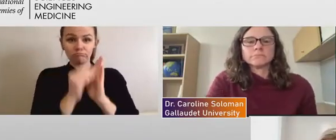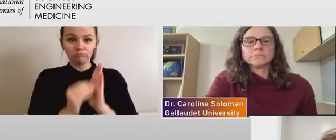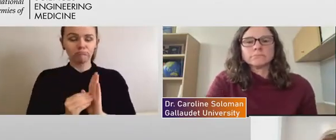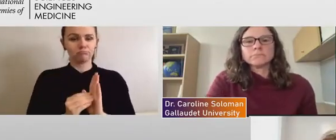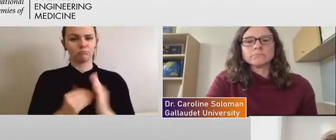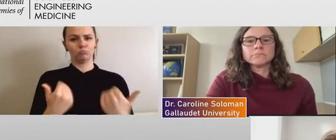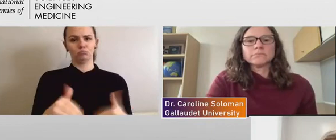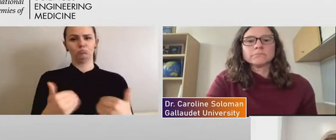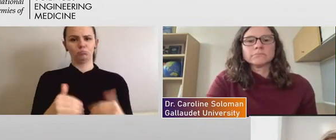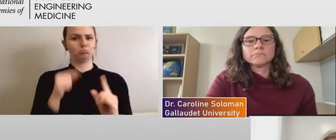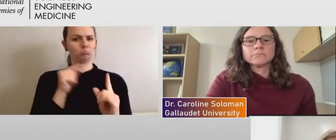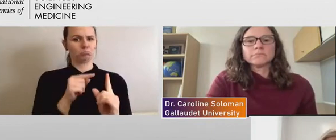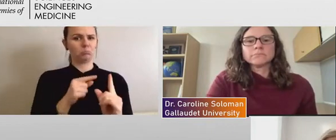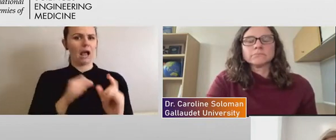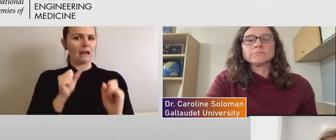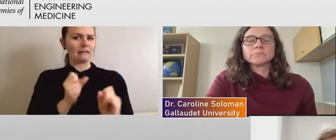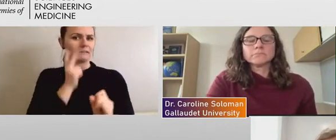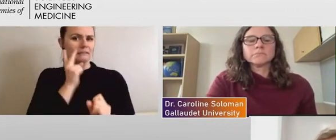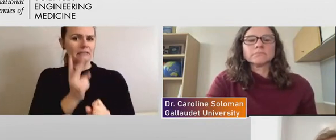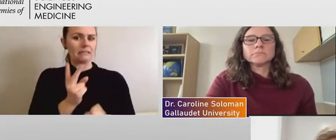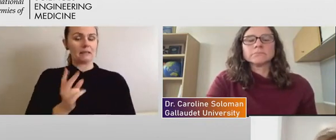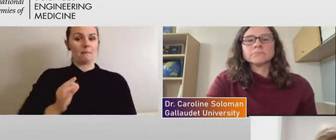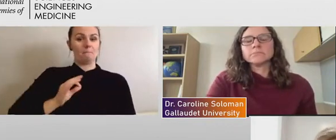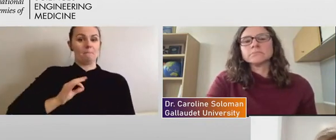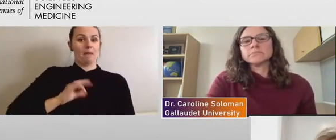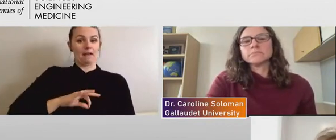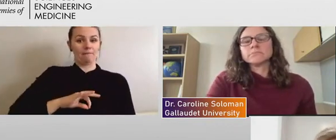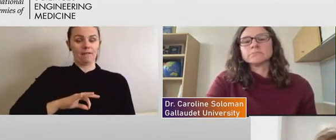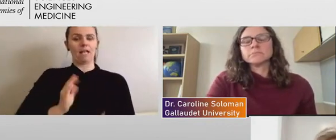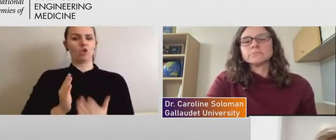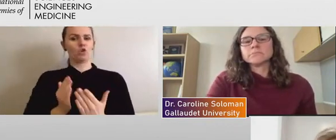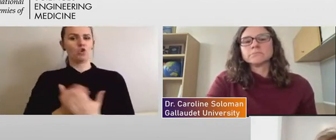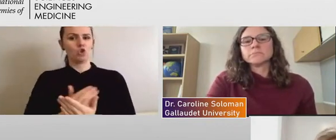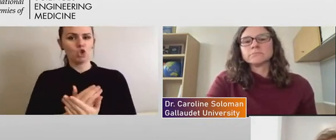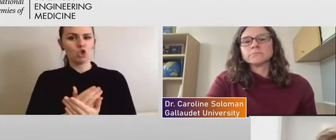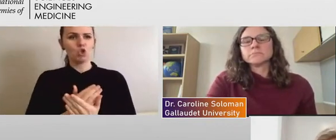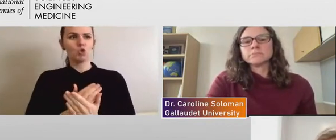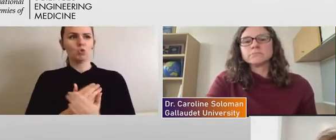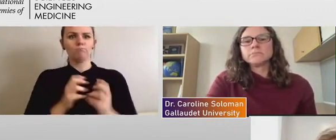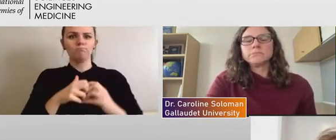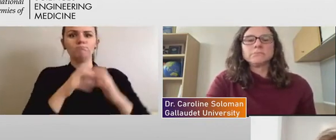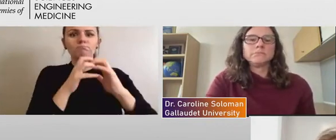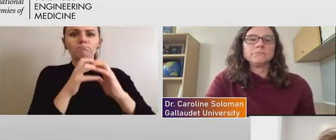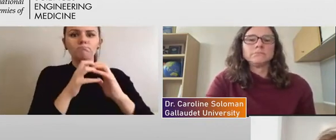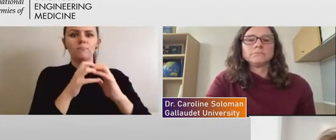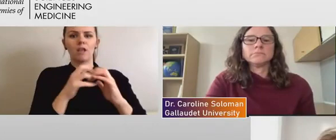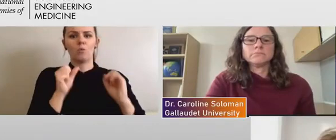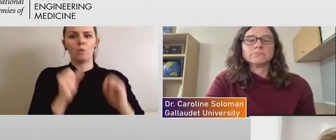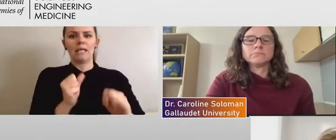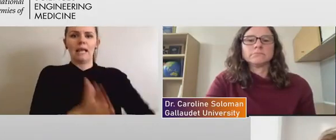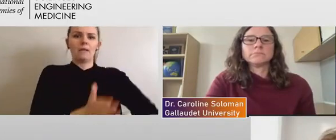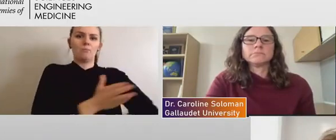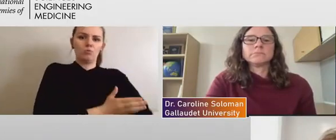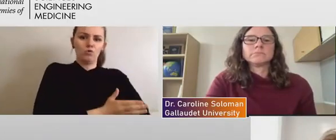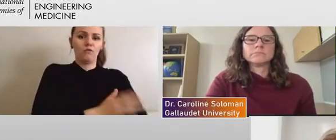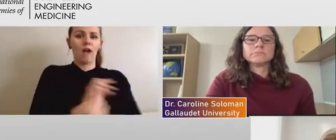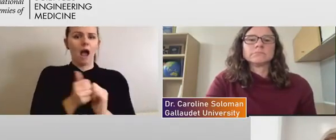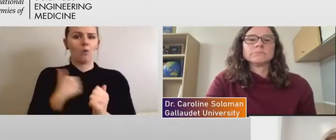really as a, a new frontier in accessibility is how do we get information.